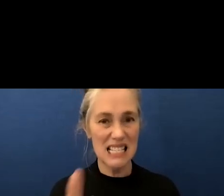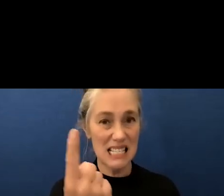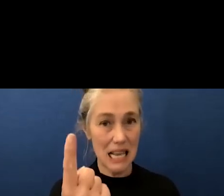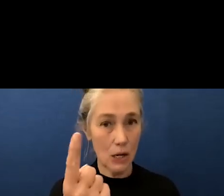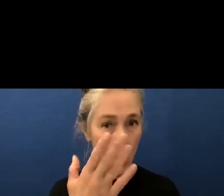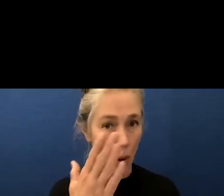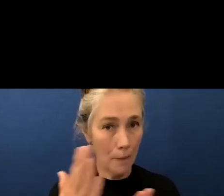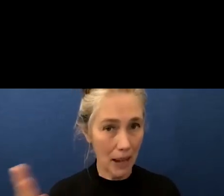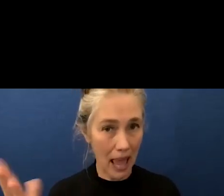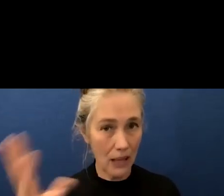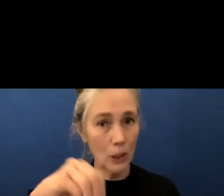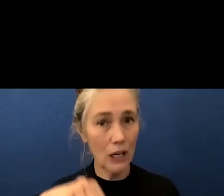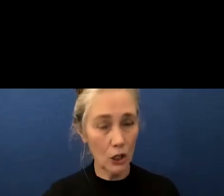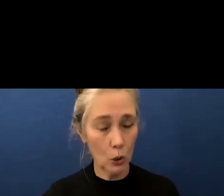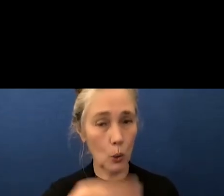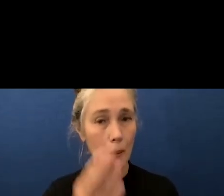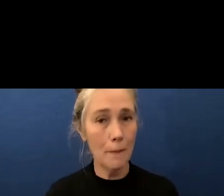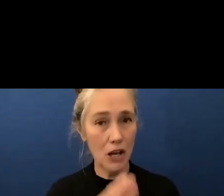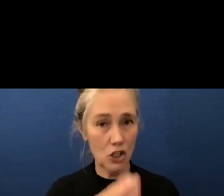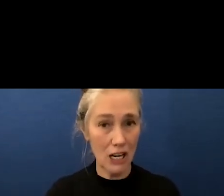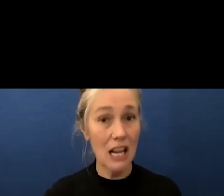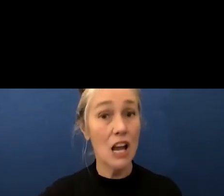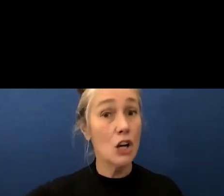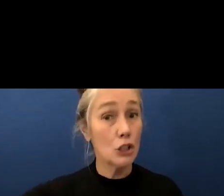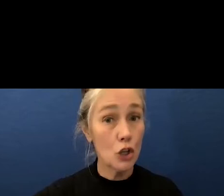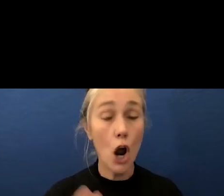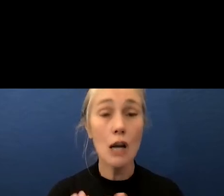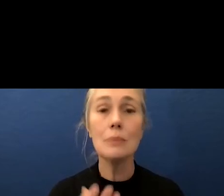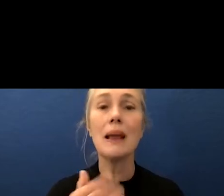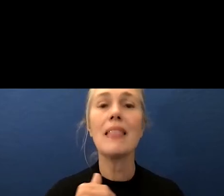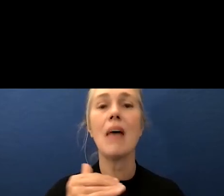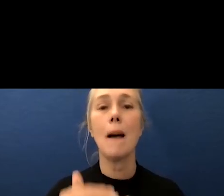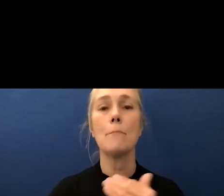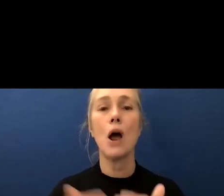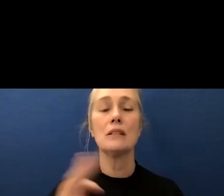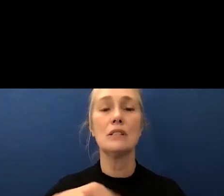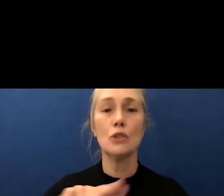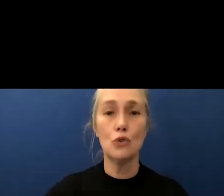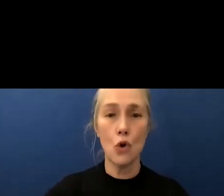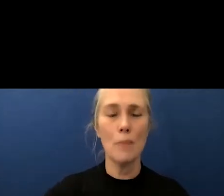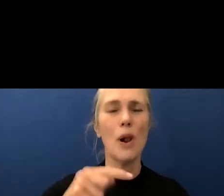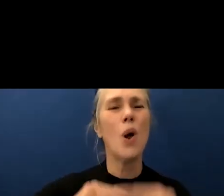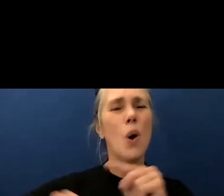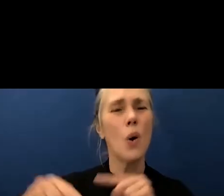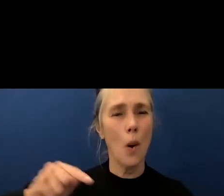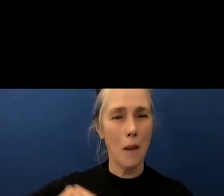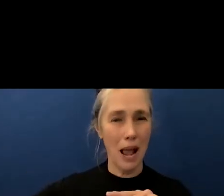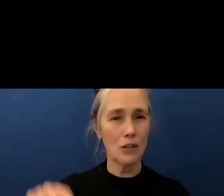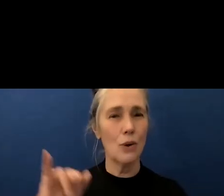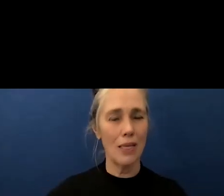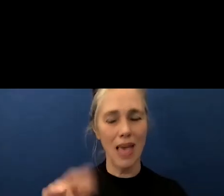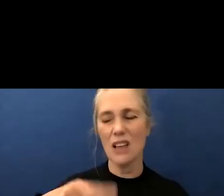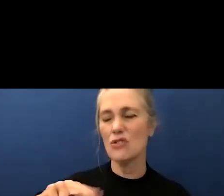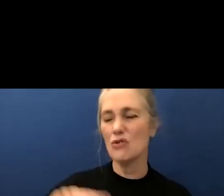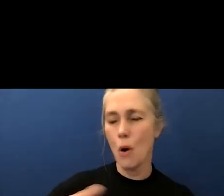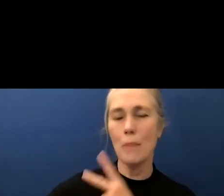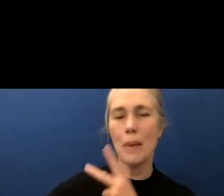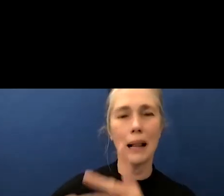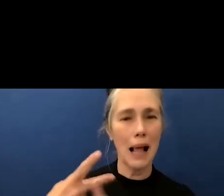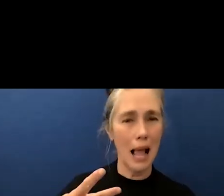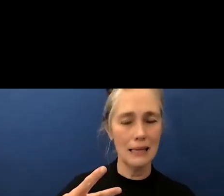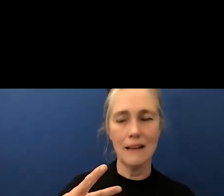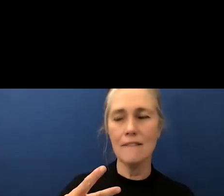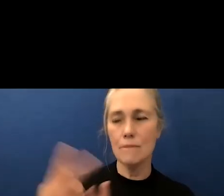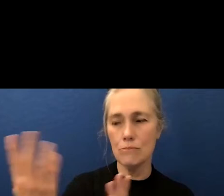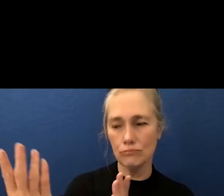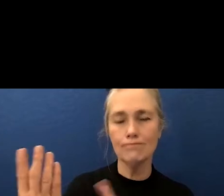we'll start in the spring the normal process we'll go back to the the normal expectations regarding cipsis